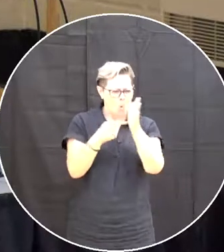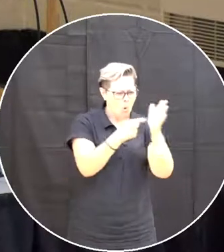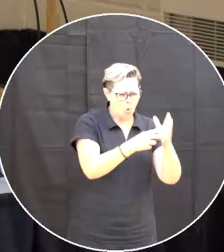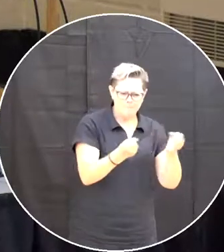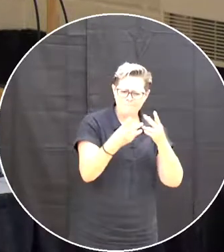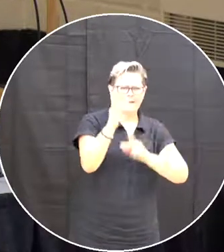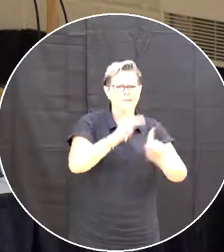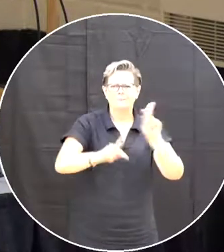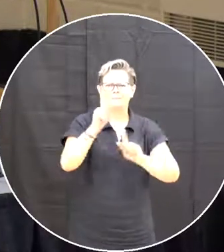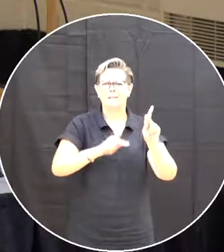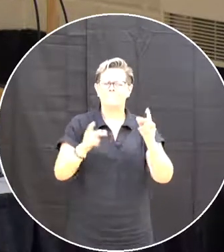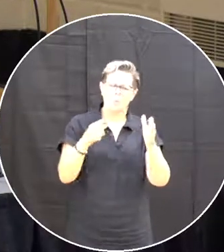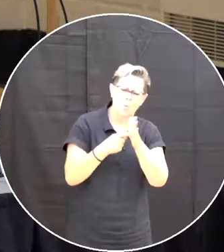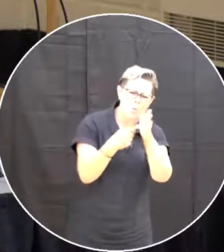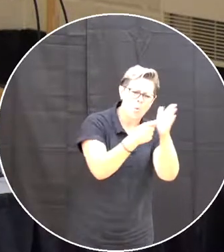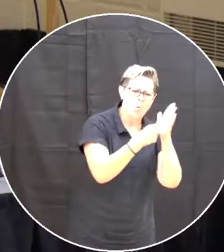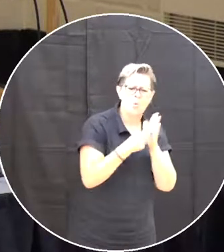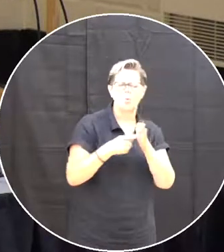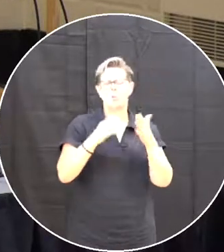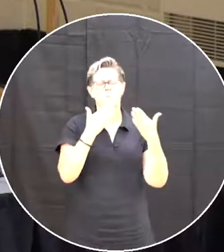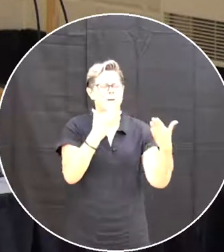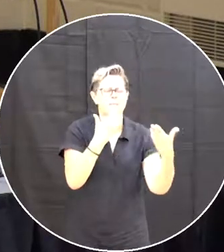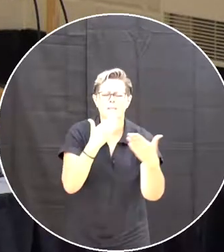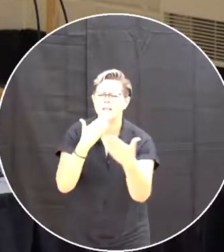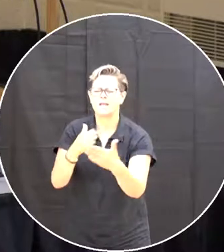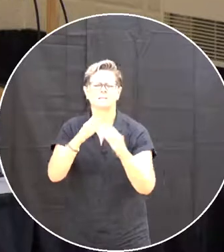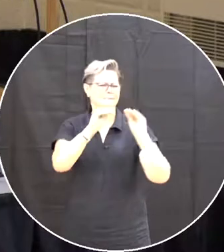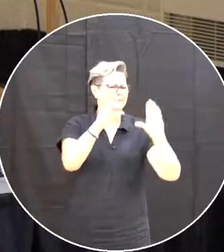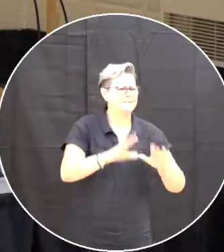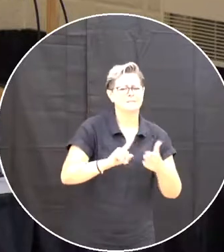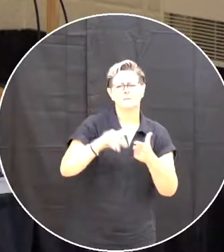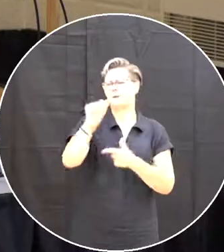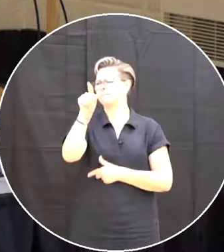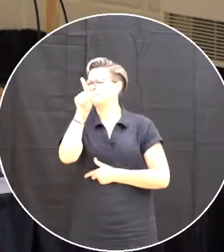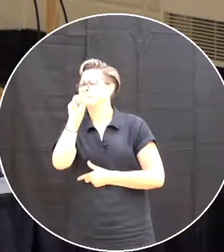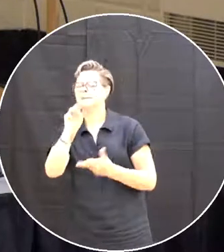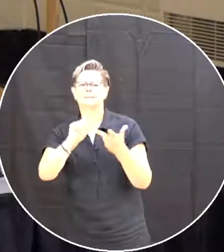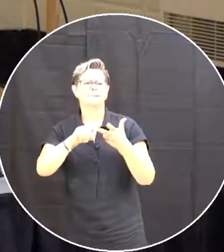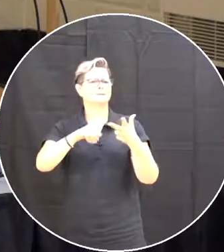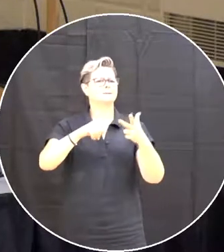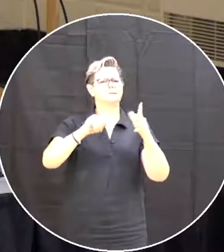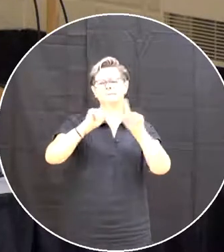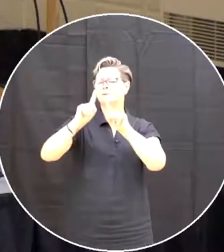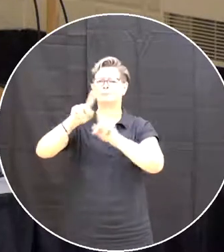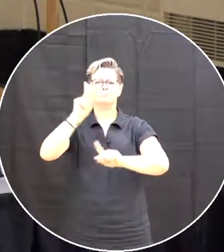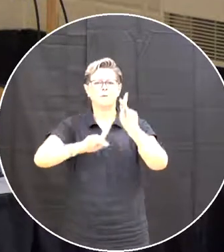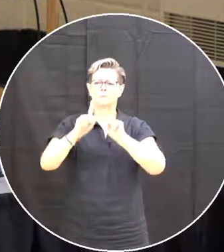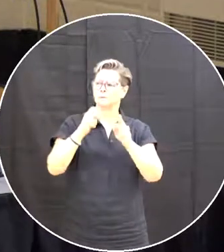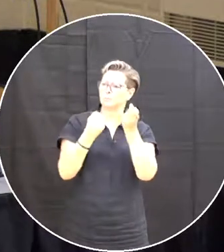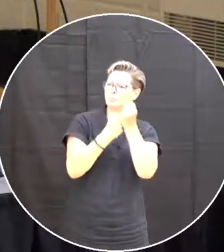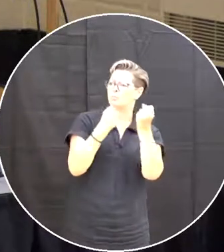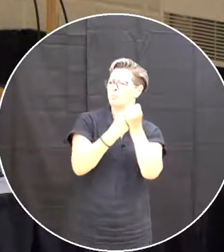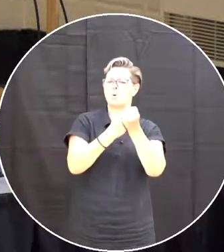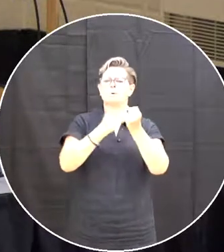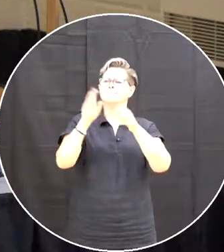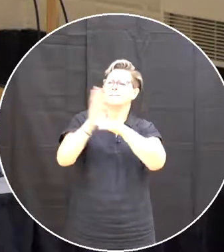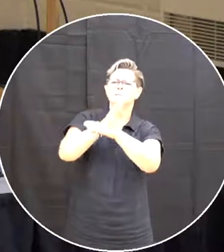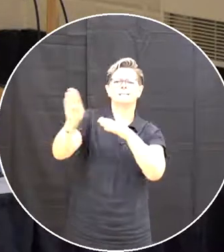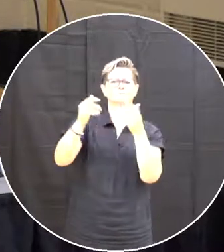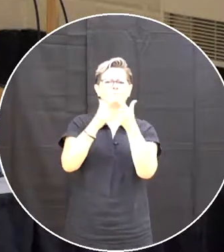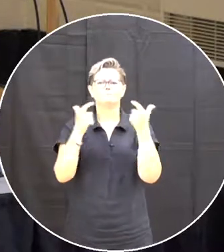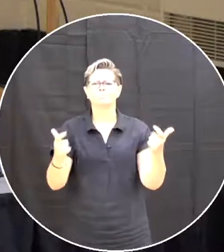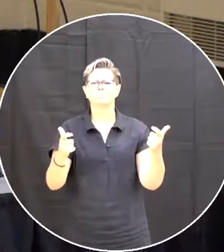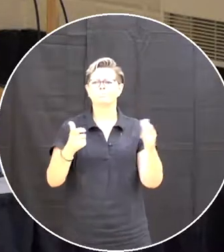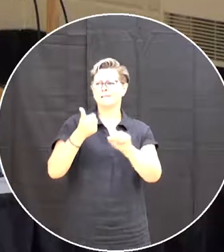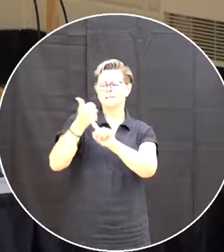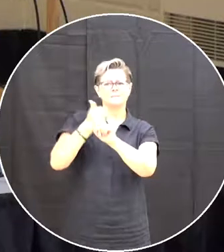Our teachers Our teaching Learning assistants Our administrators All of the people That support In corporate services Were able to